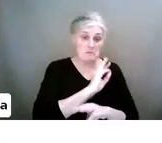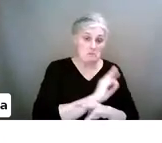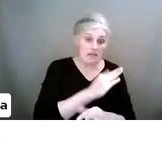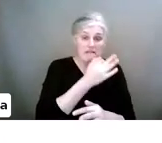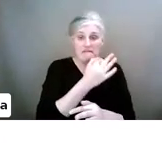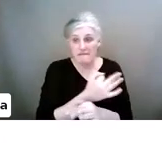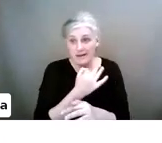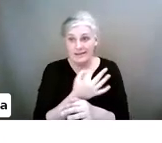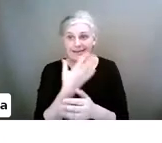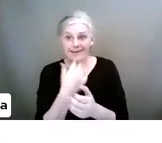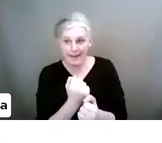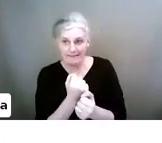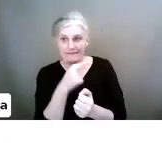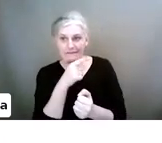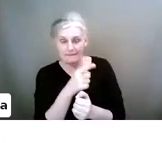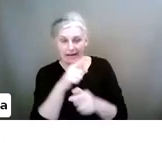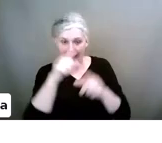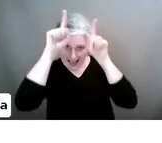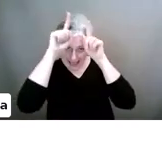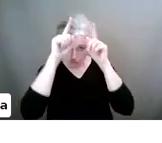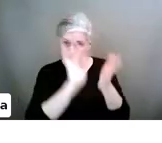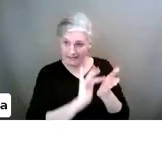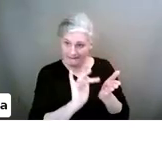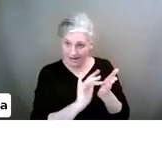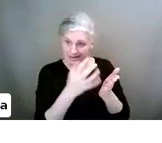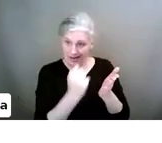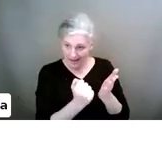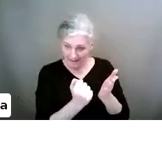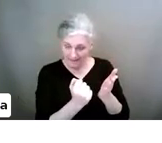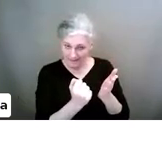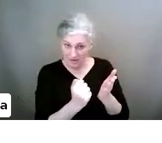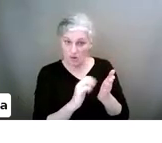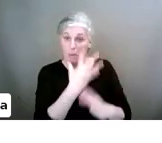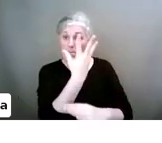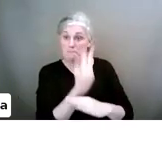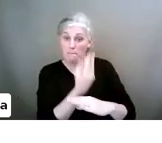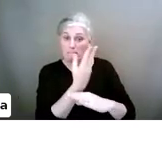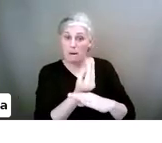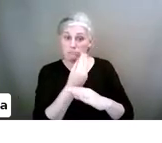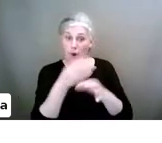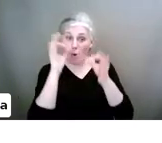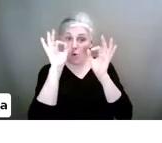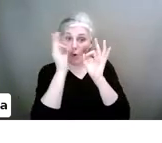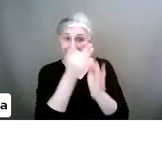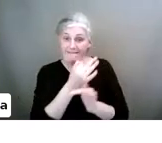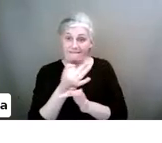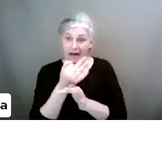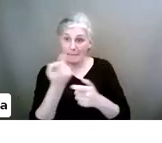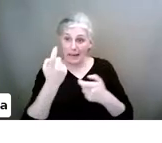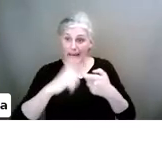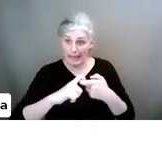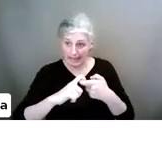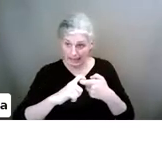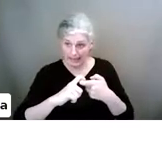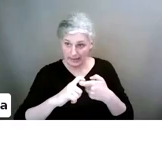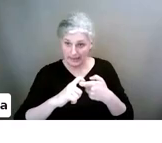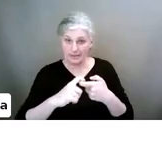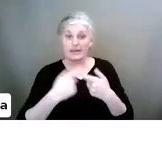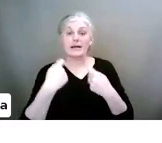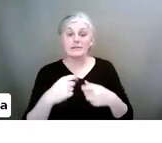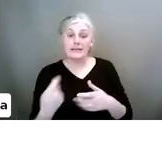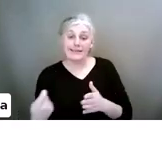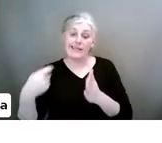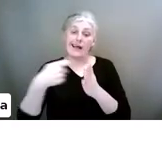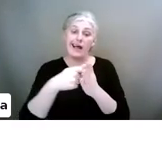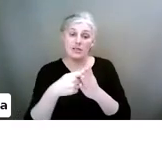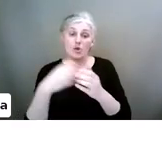has Android devices, you can download Google Family Link, an app to your device. And we're